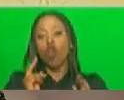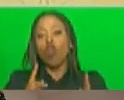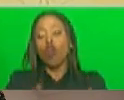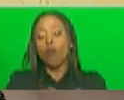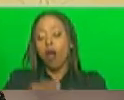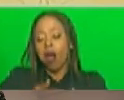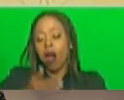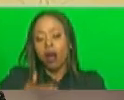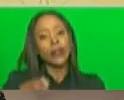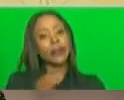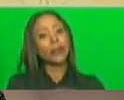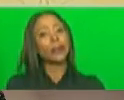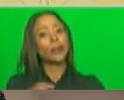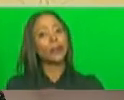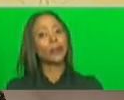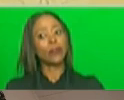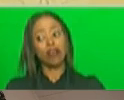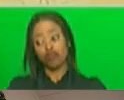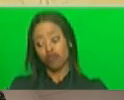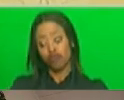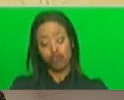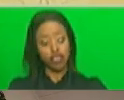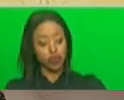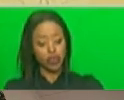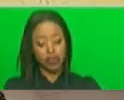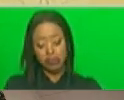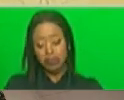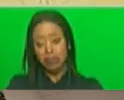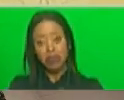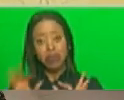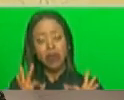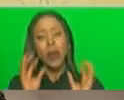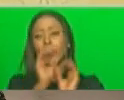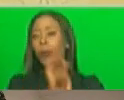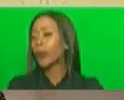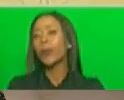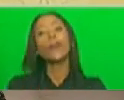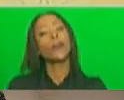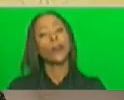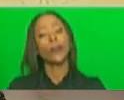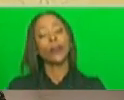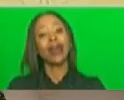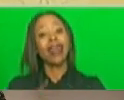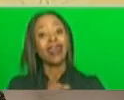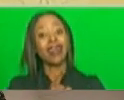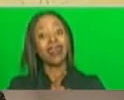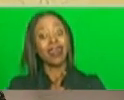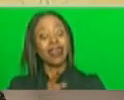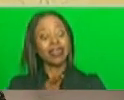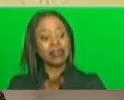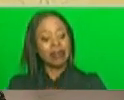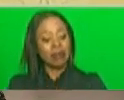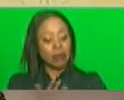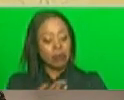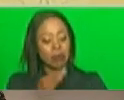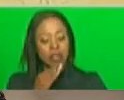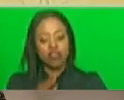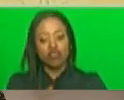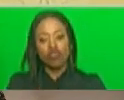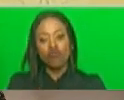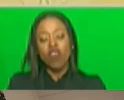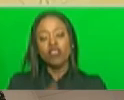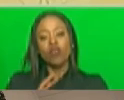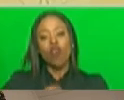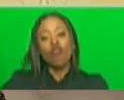streets are not cleaned as they should be creating conditions for rats and other